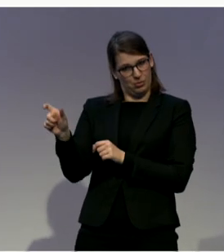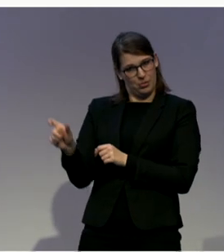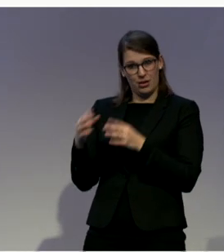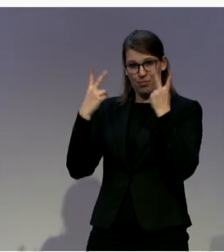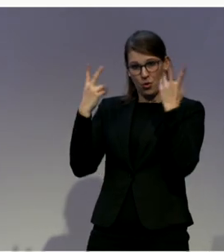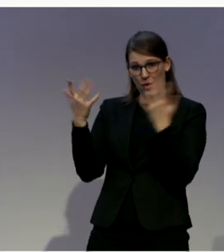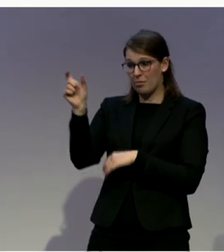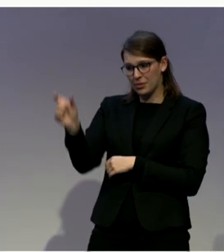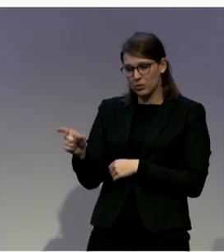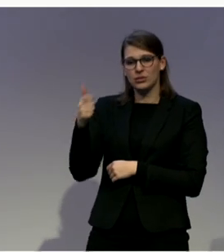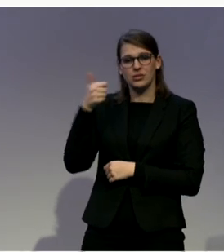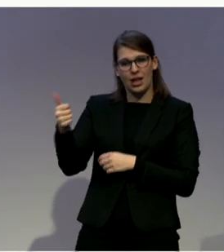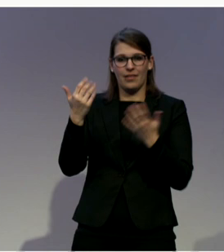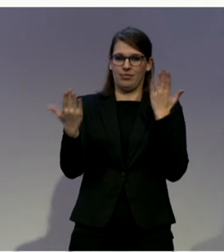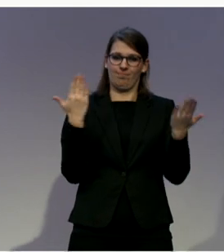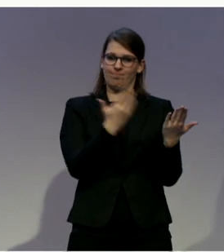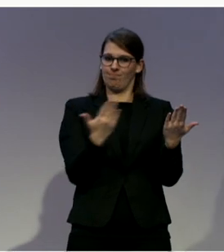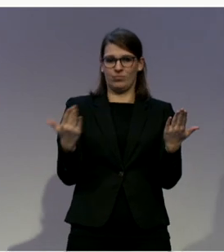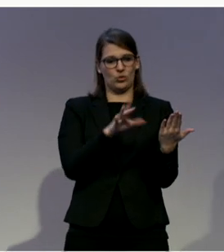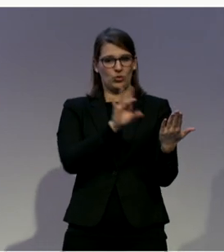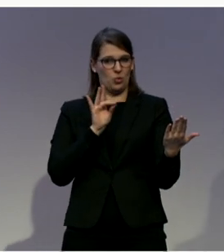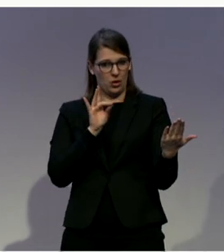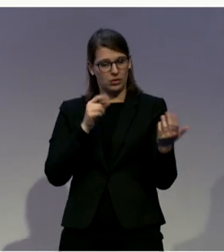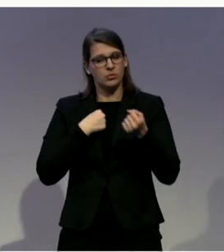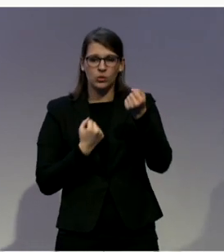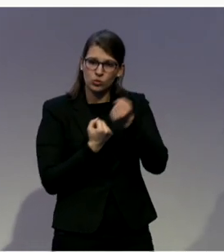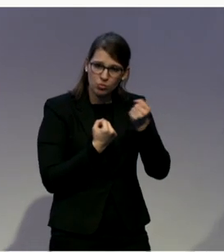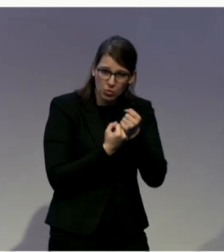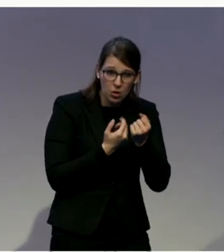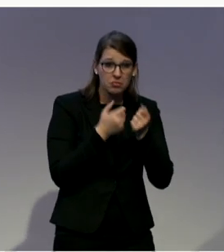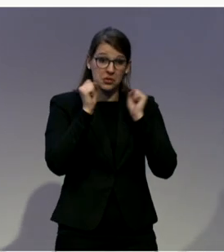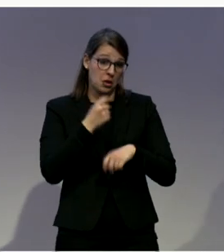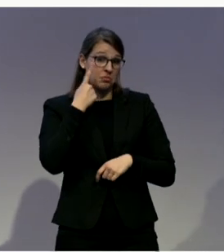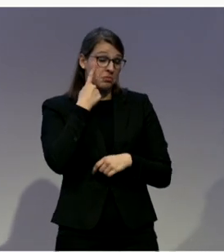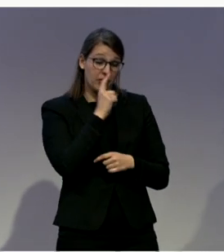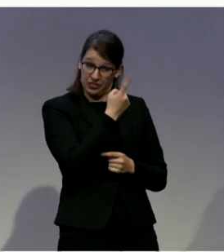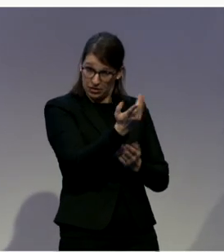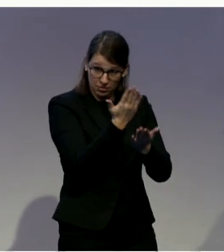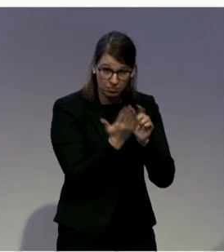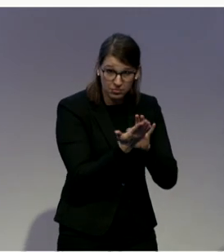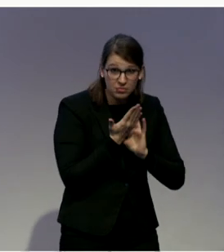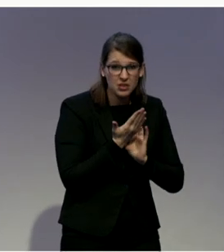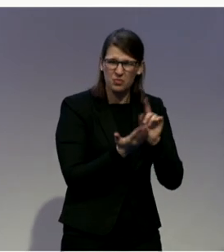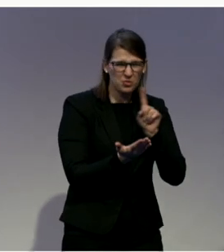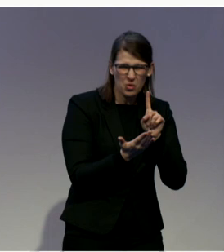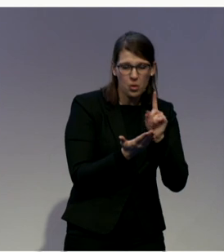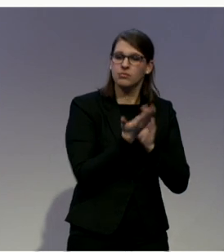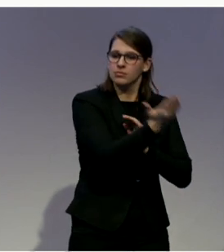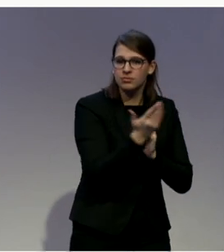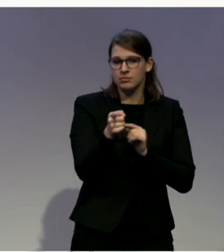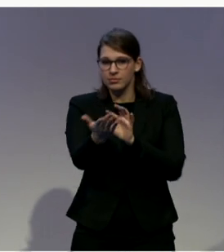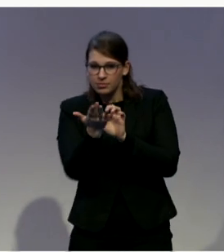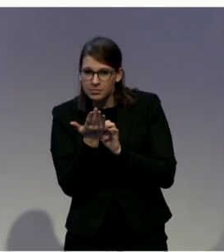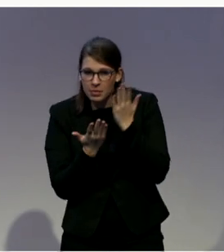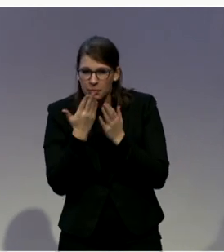works, which support works. If it doesn't work, you can readjust, reevaluate the support needs